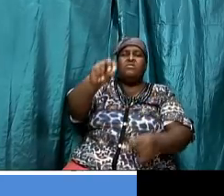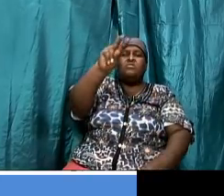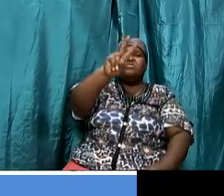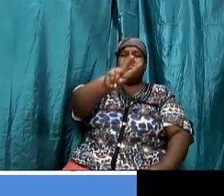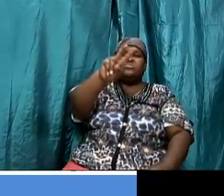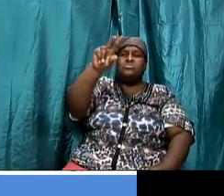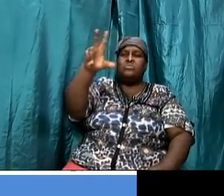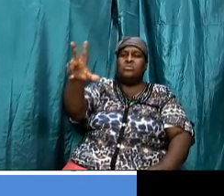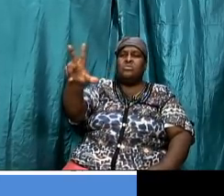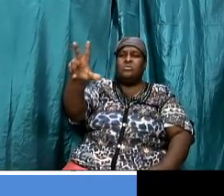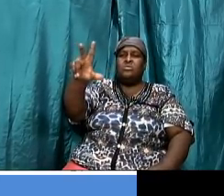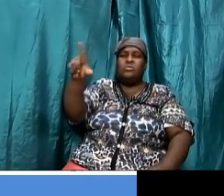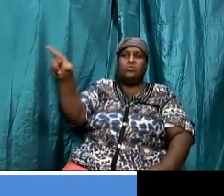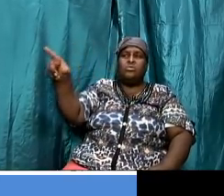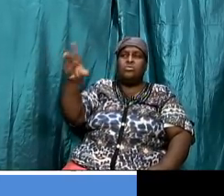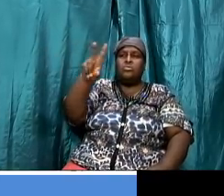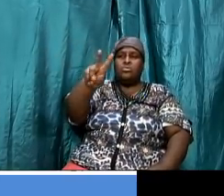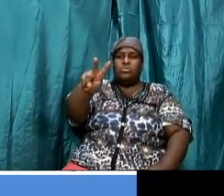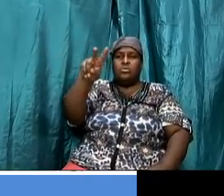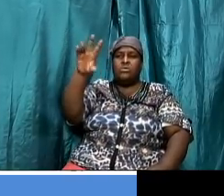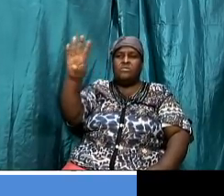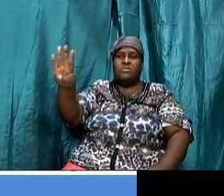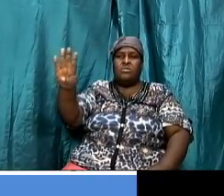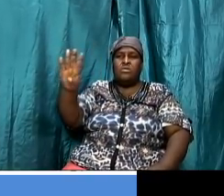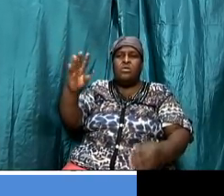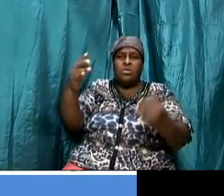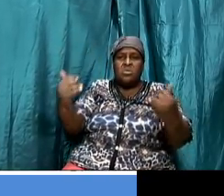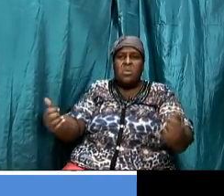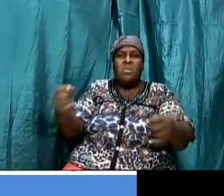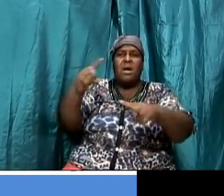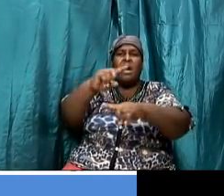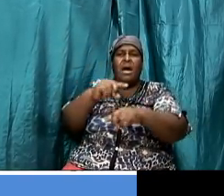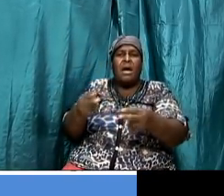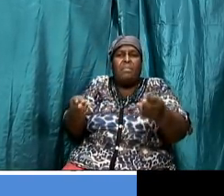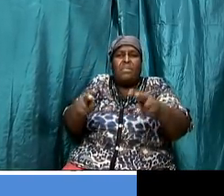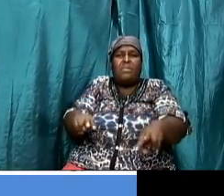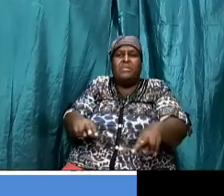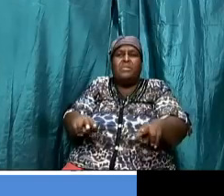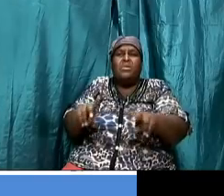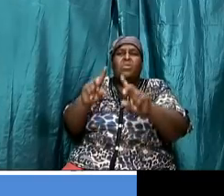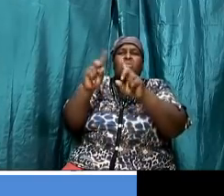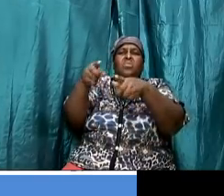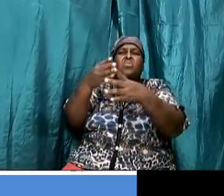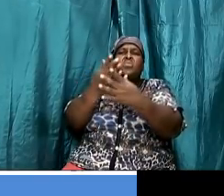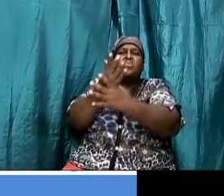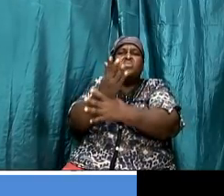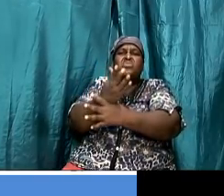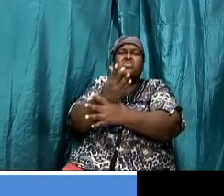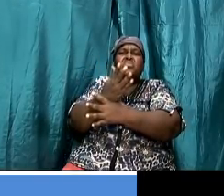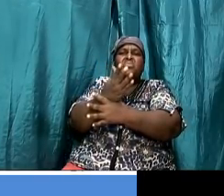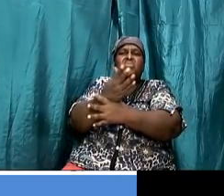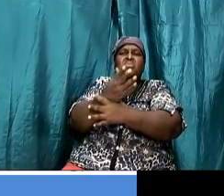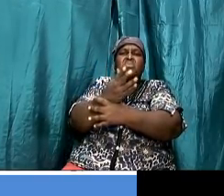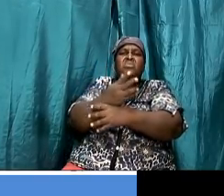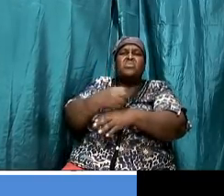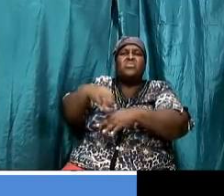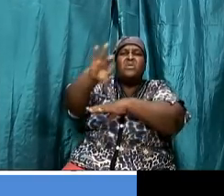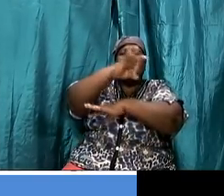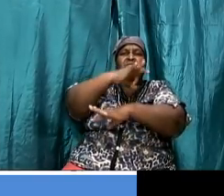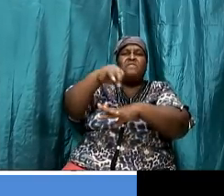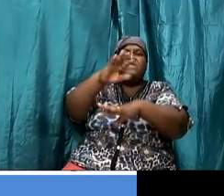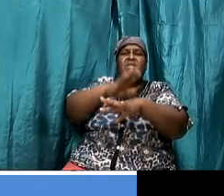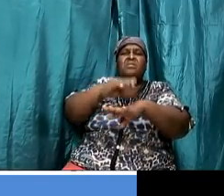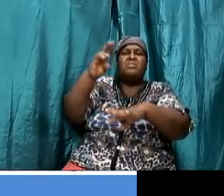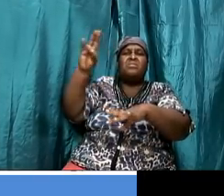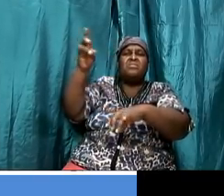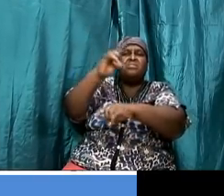to 24 it says now it happened that he went through the grain fields on the sabbath and